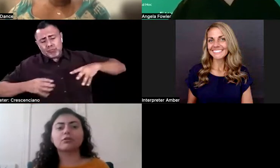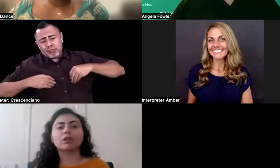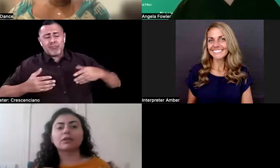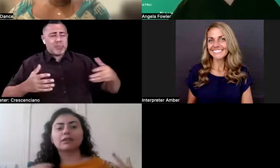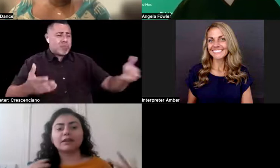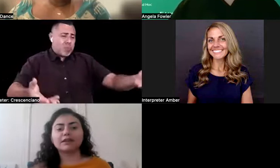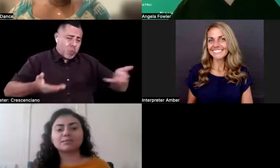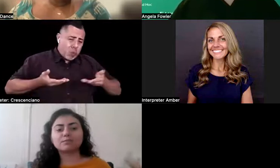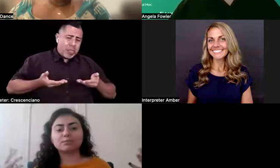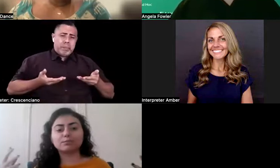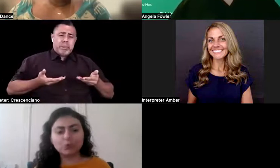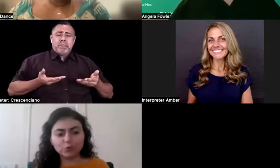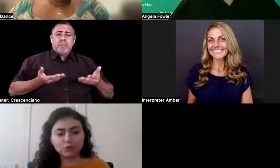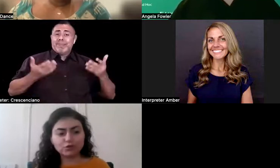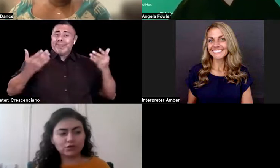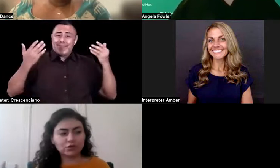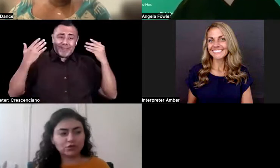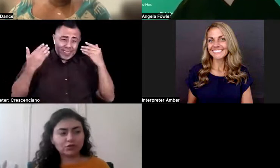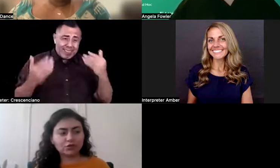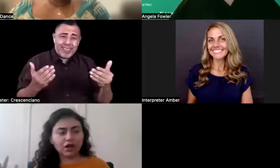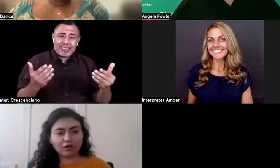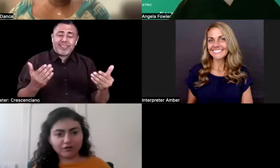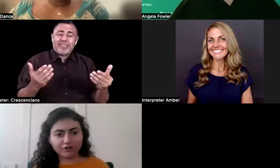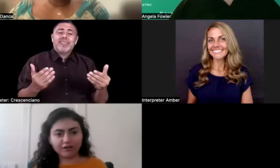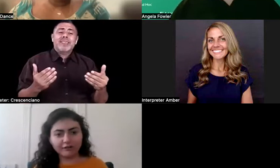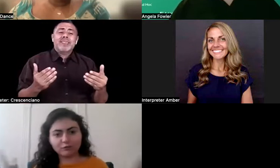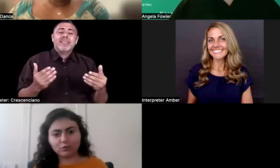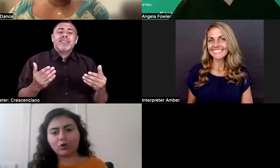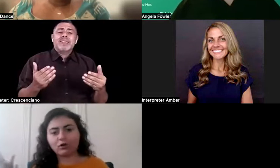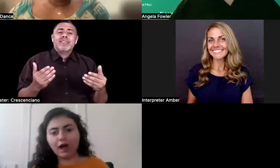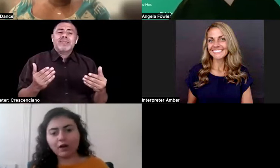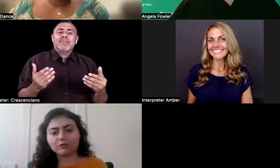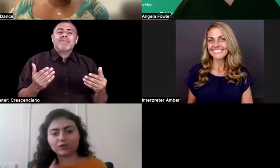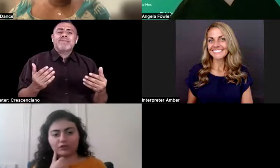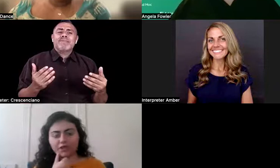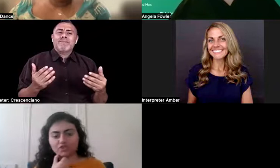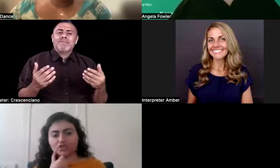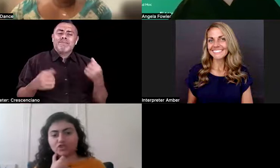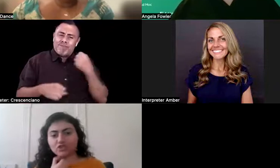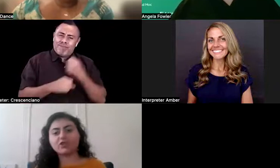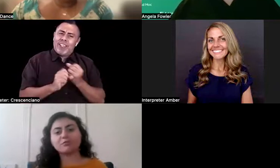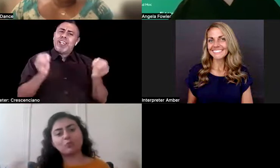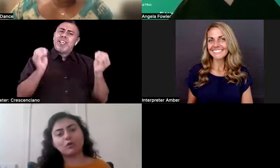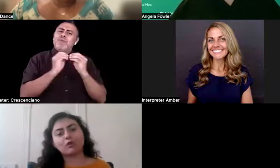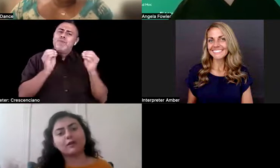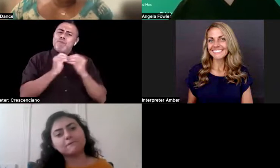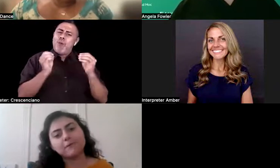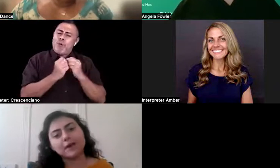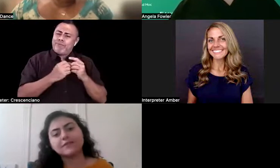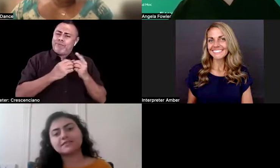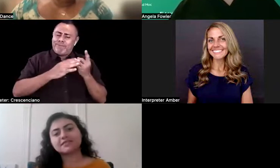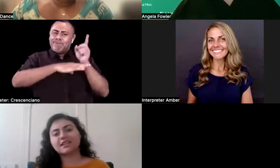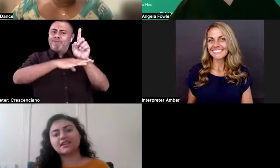let's put ourselves more out there. Let's share more